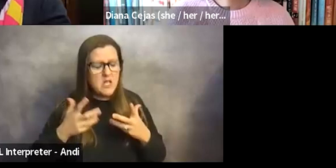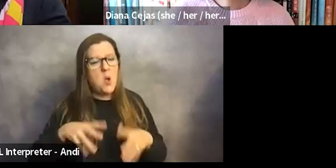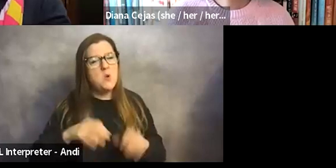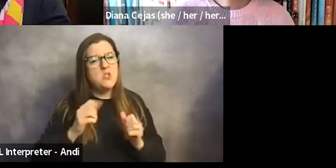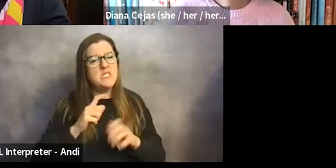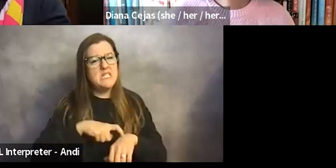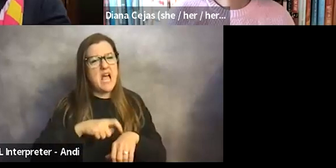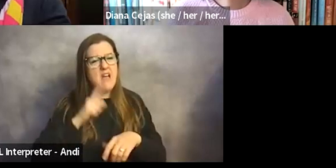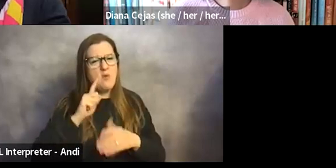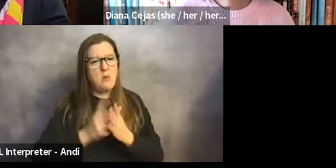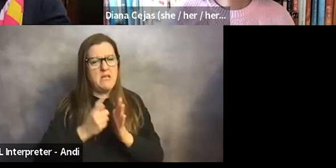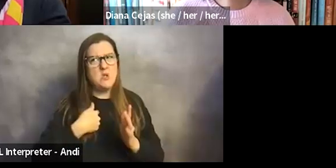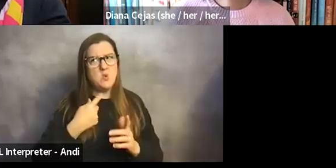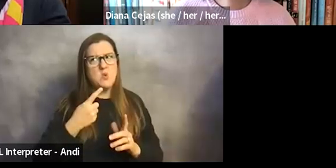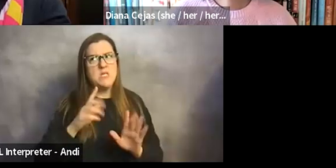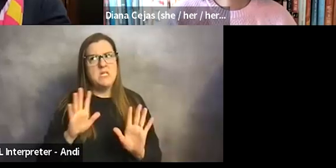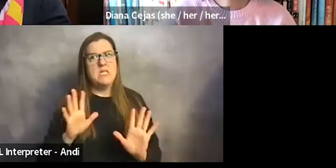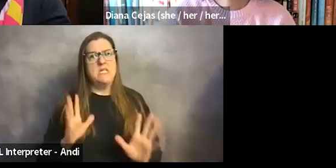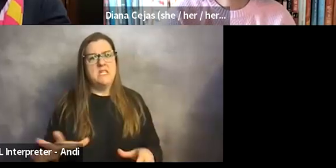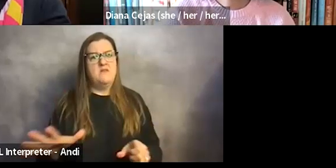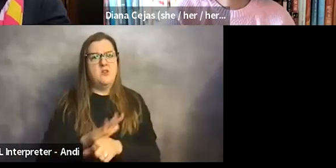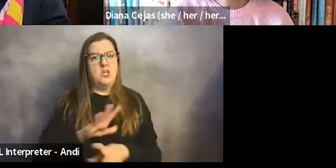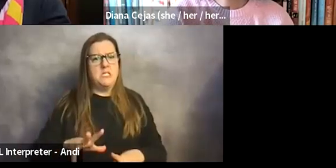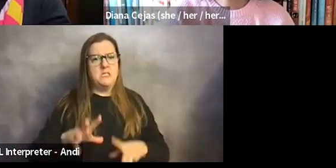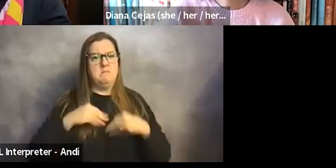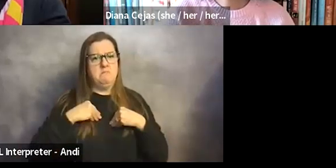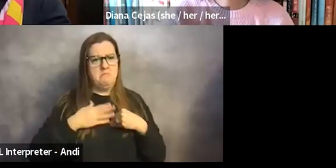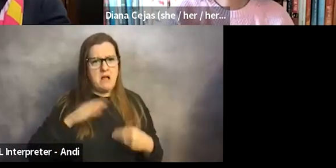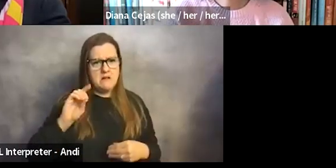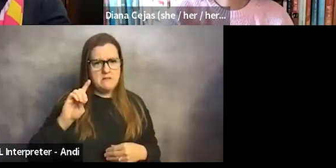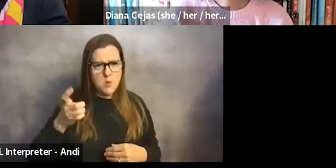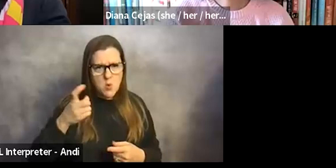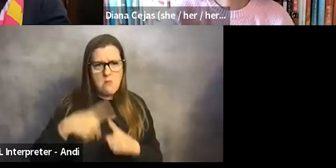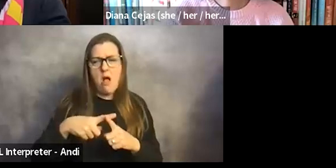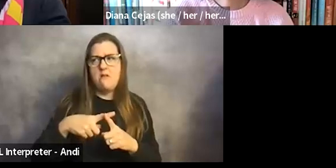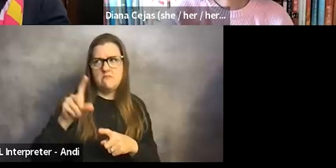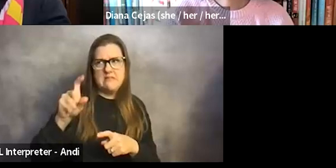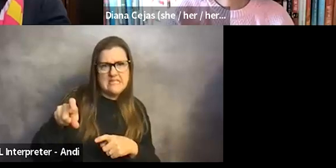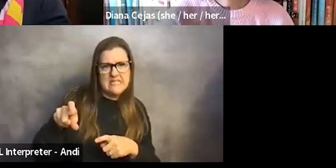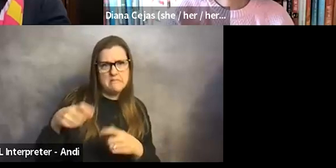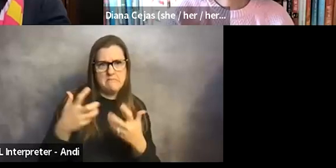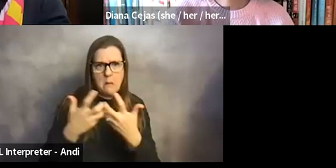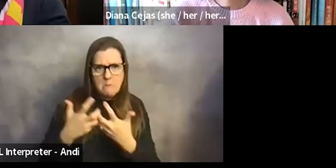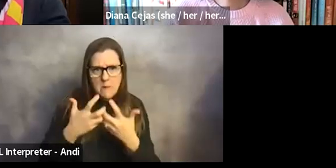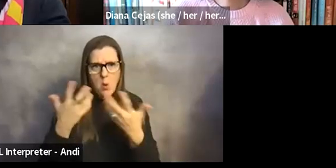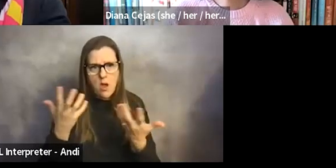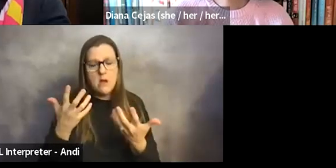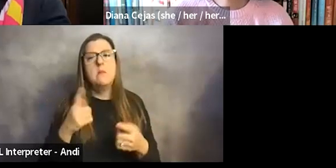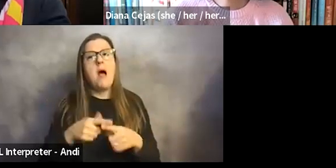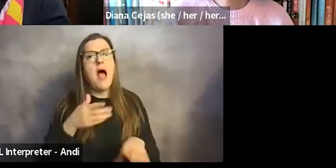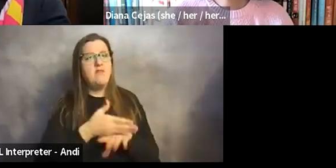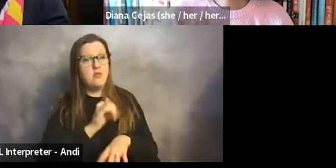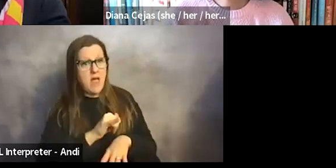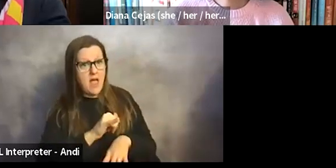with my diagnosis and what I might need. And so after that, I felt more